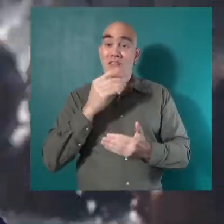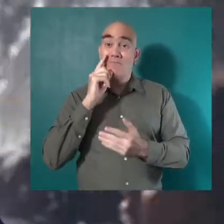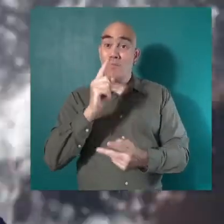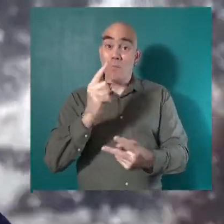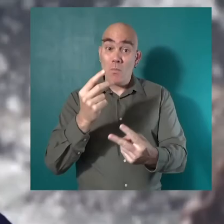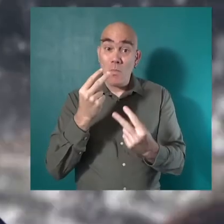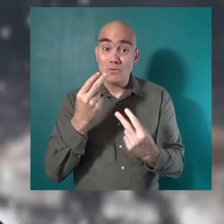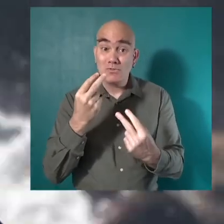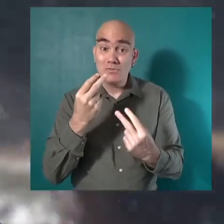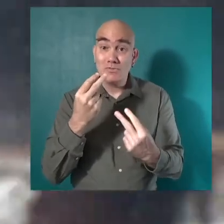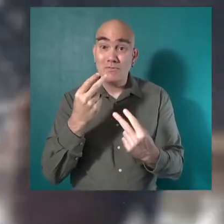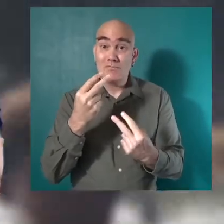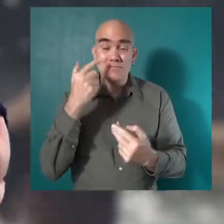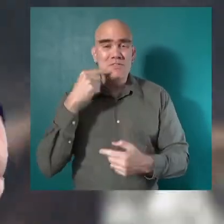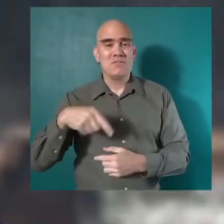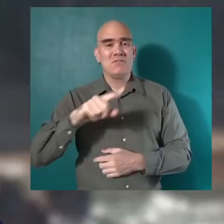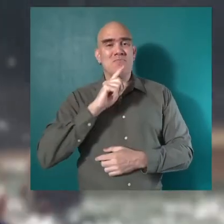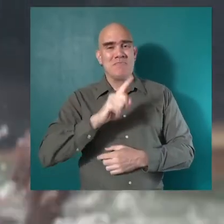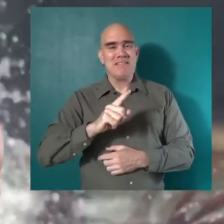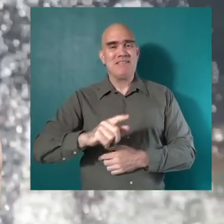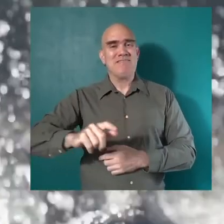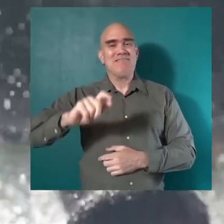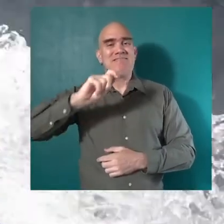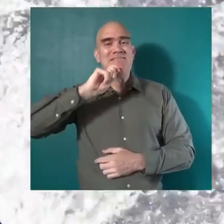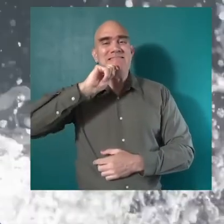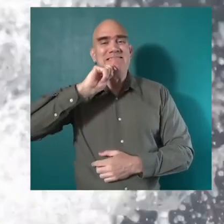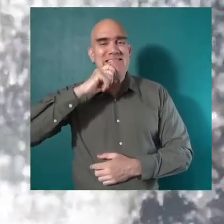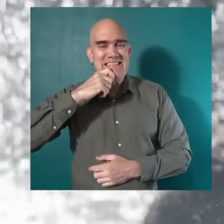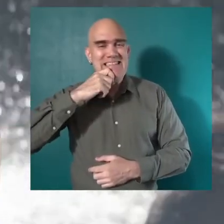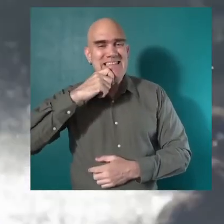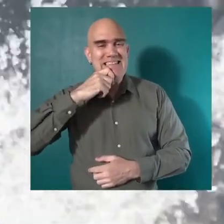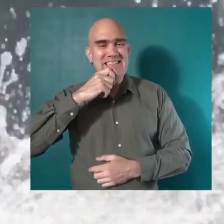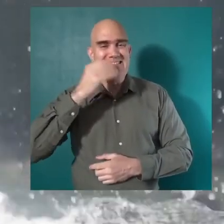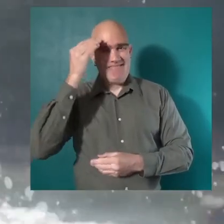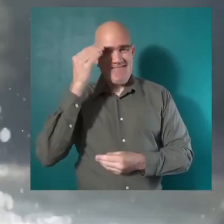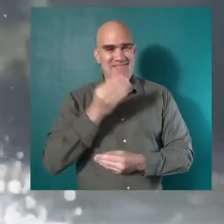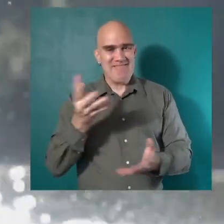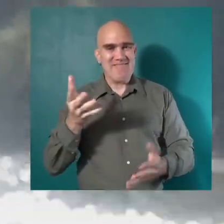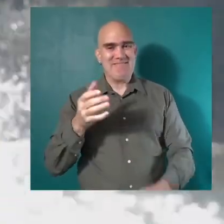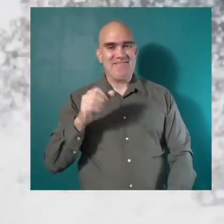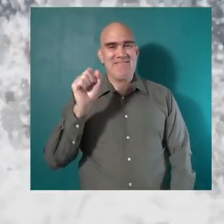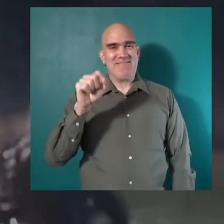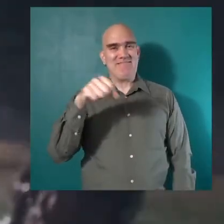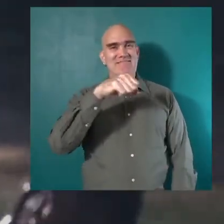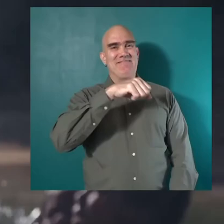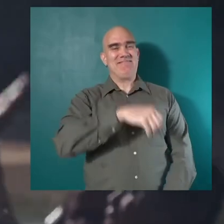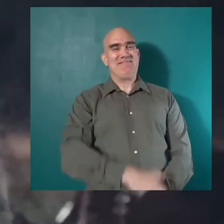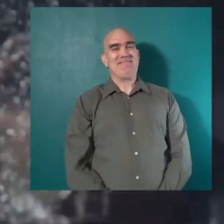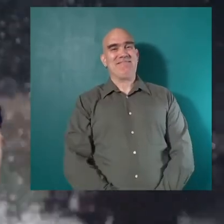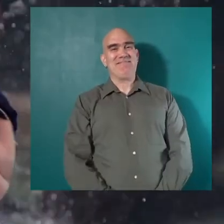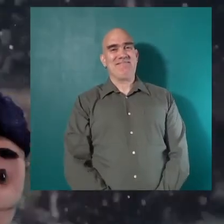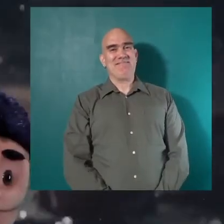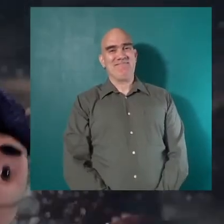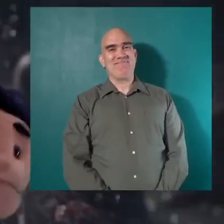what makes us complete. So thanks for watching, cause you sure are unique. Yeah, yeah.